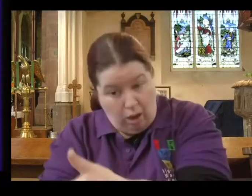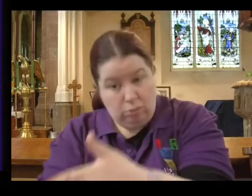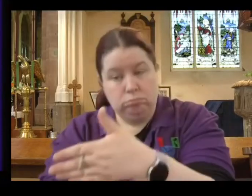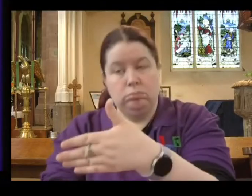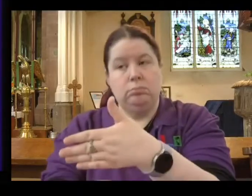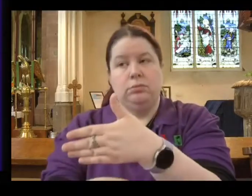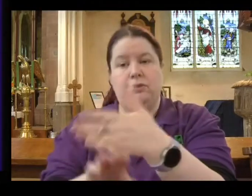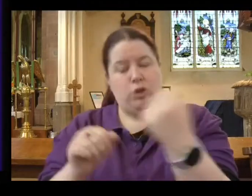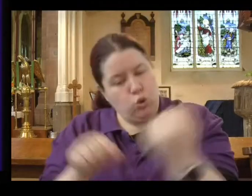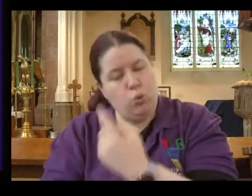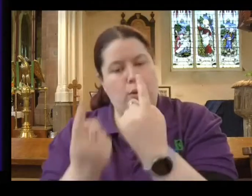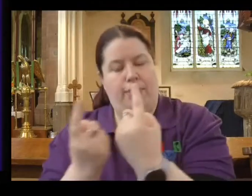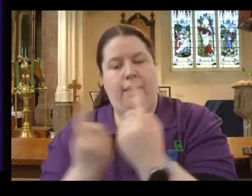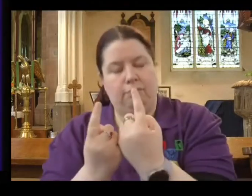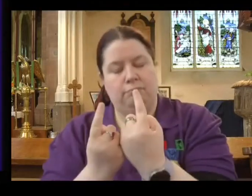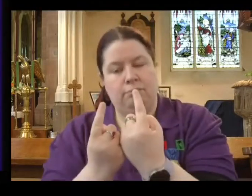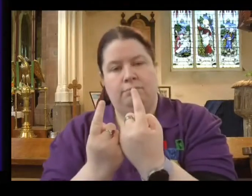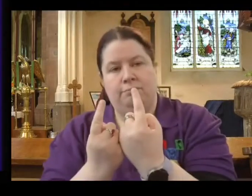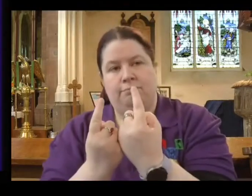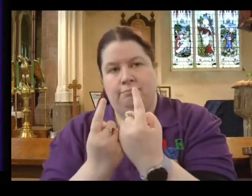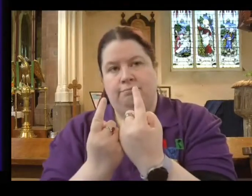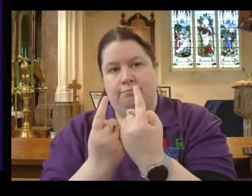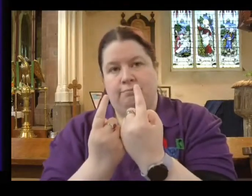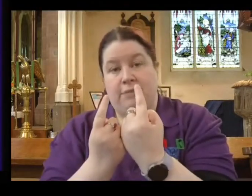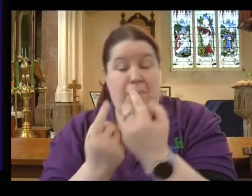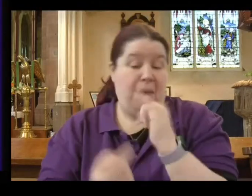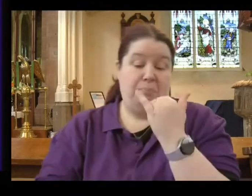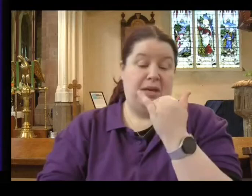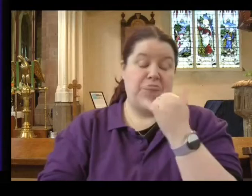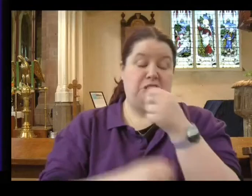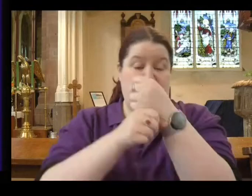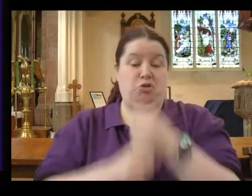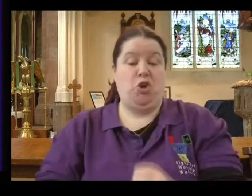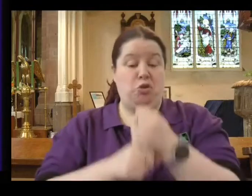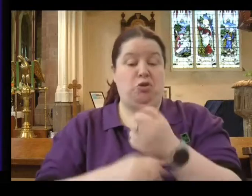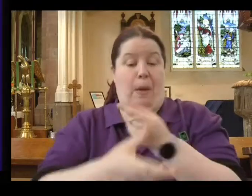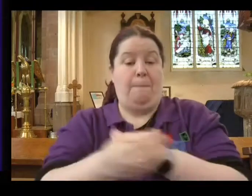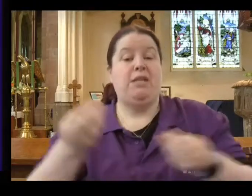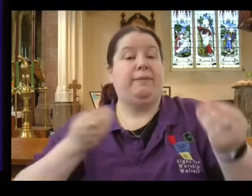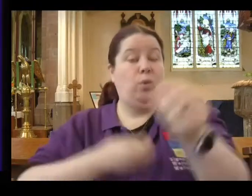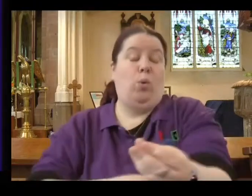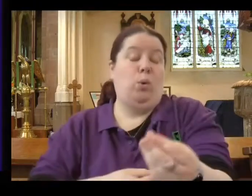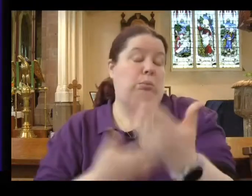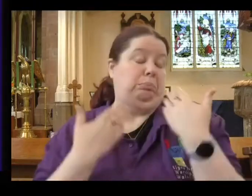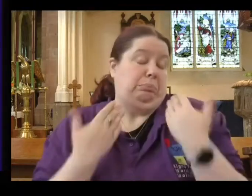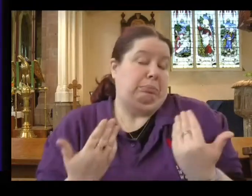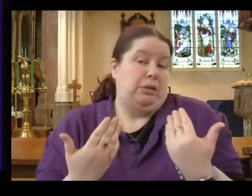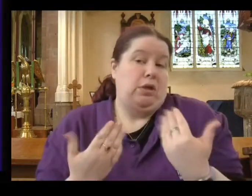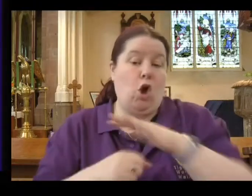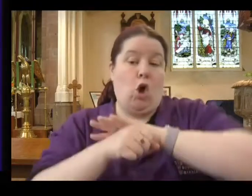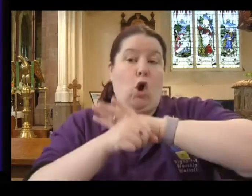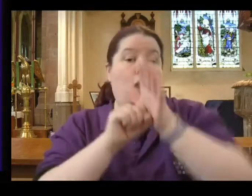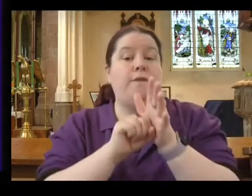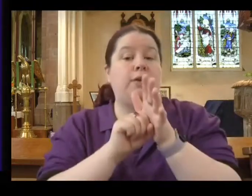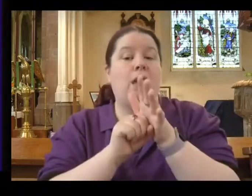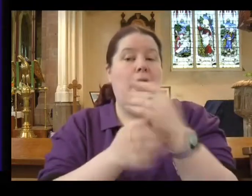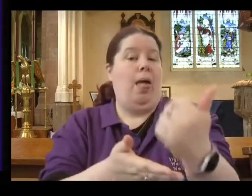up! Perhaps in some respects this is a metaphor for the church in our country at the moment. And COVID pandemic was